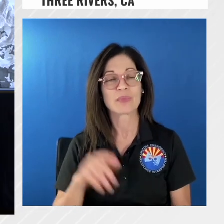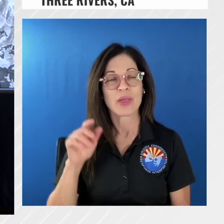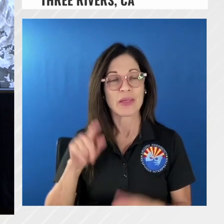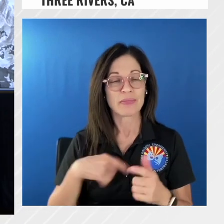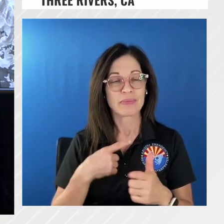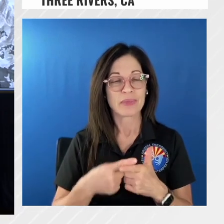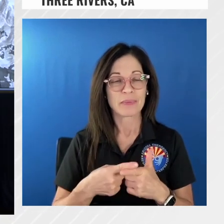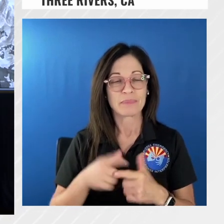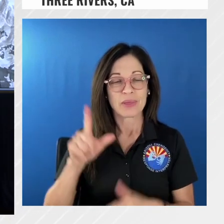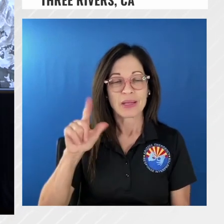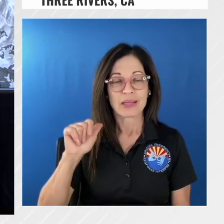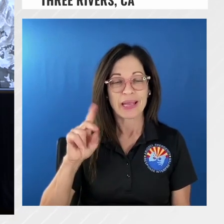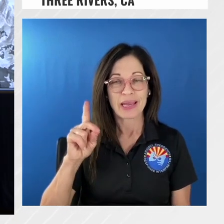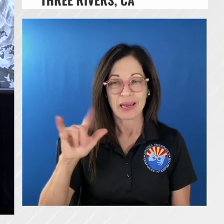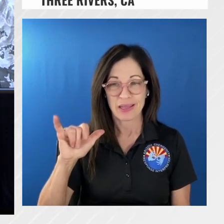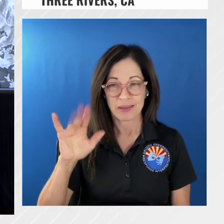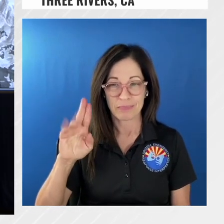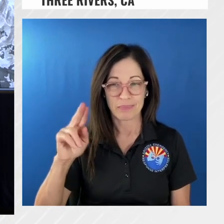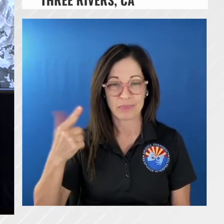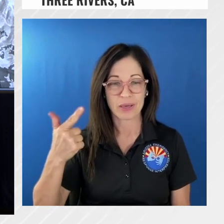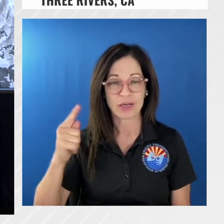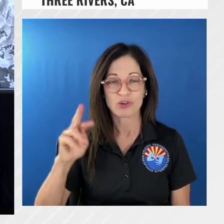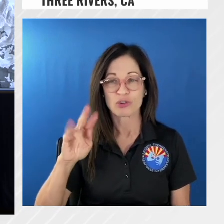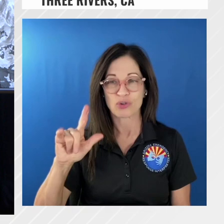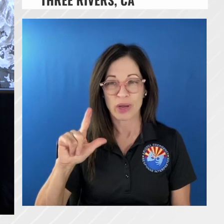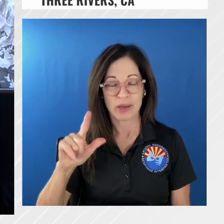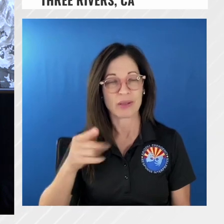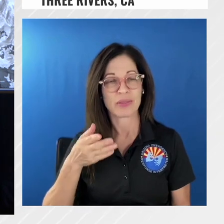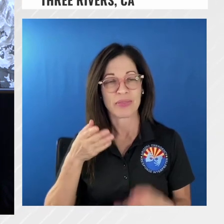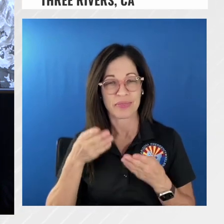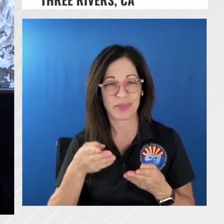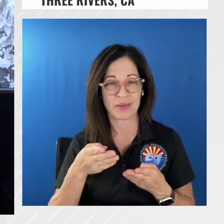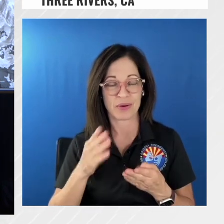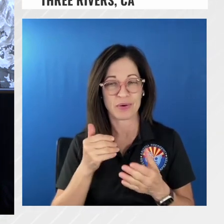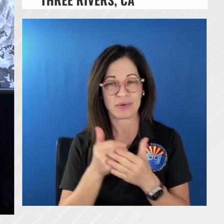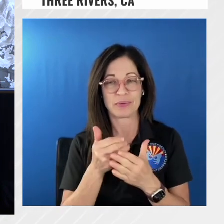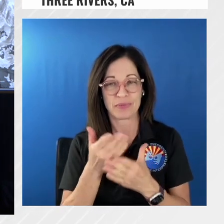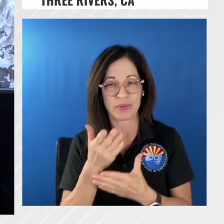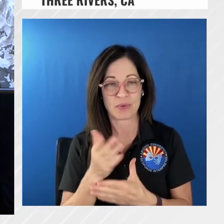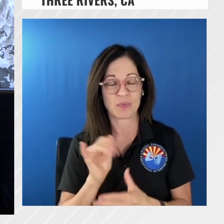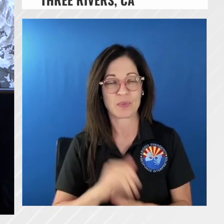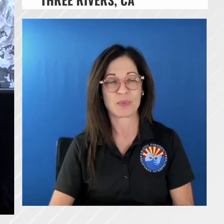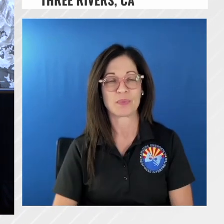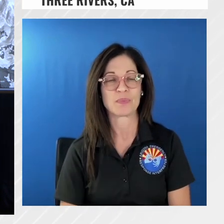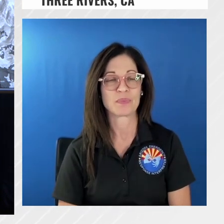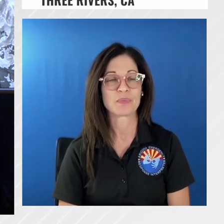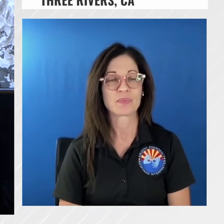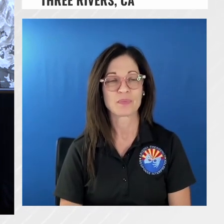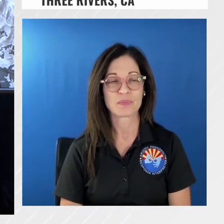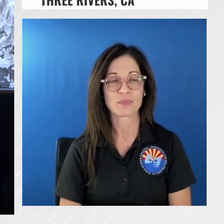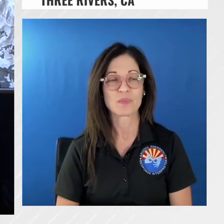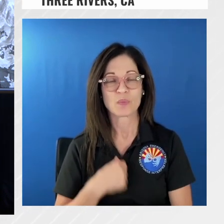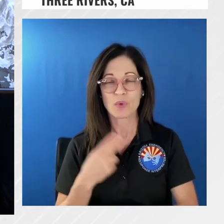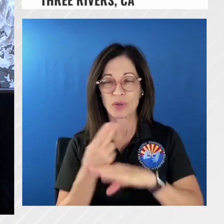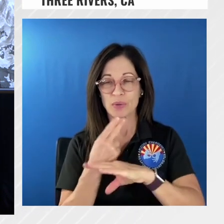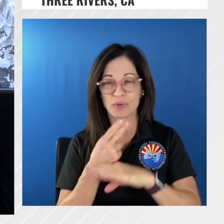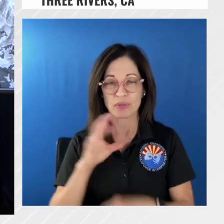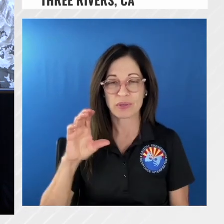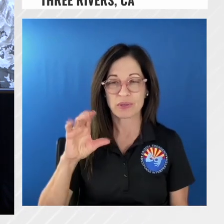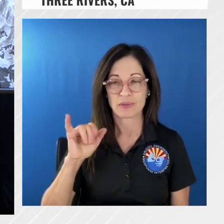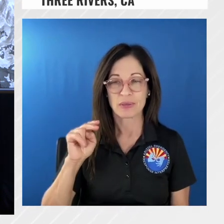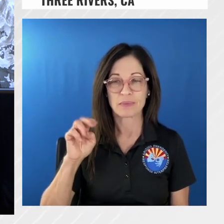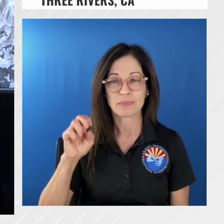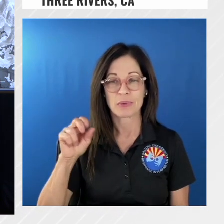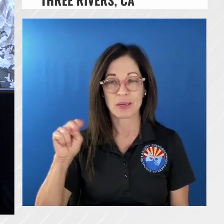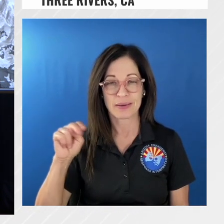right here ladybug trail we are we're using the cinnamon gap road as kind of our access